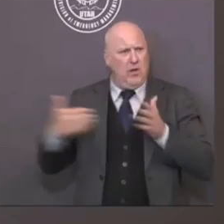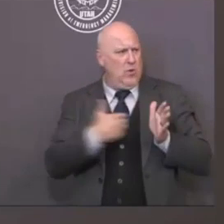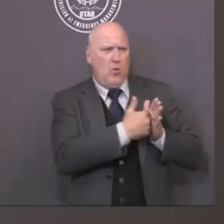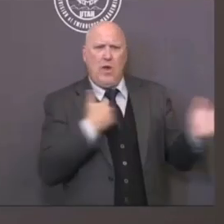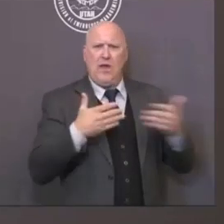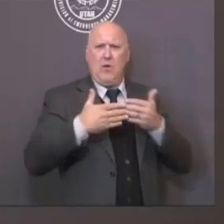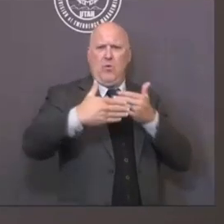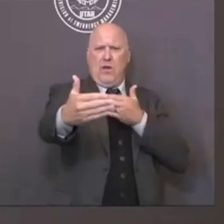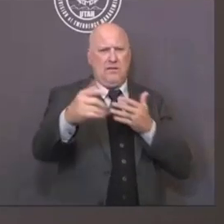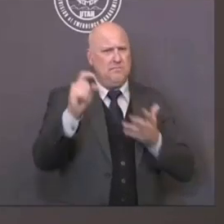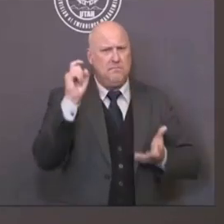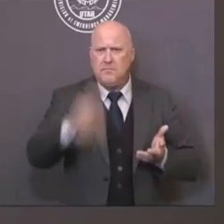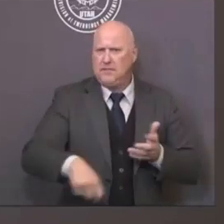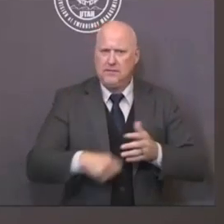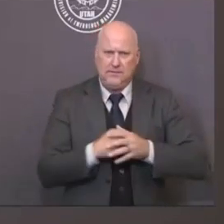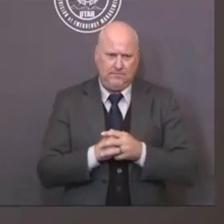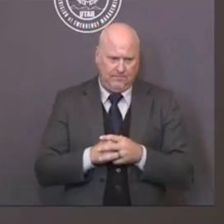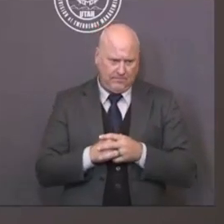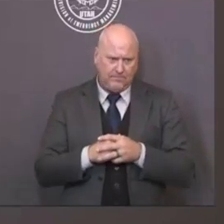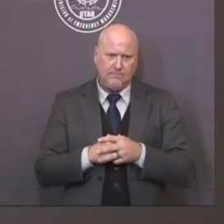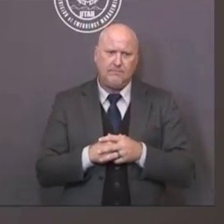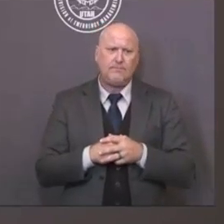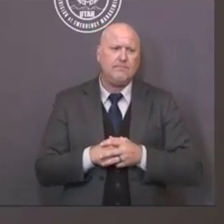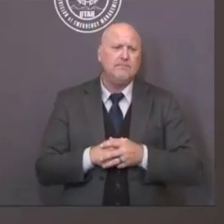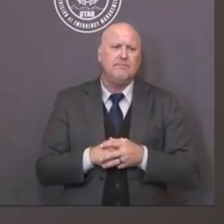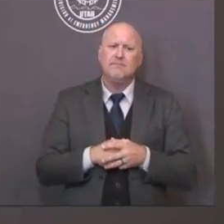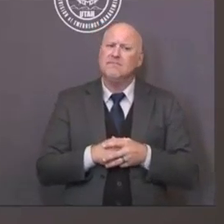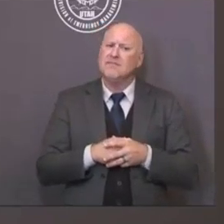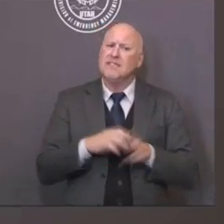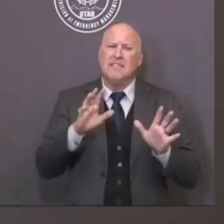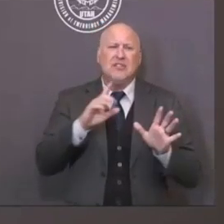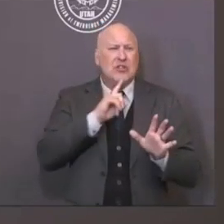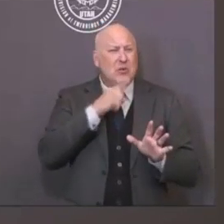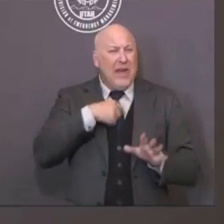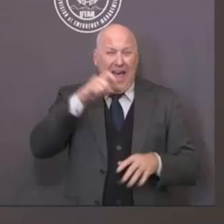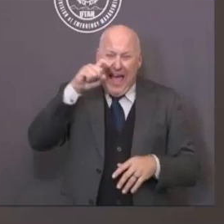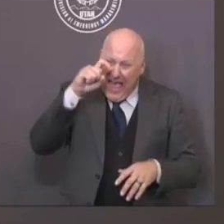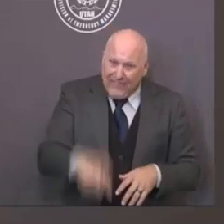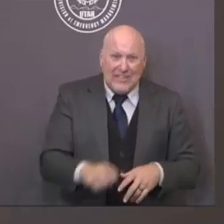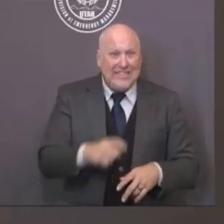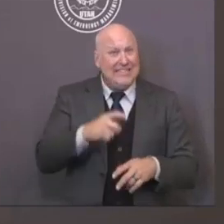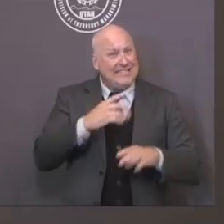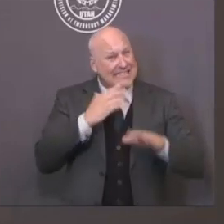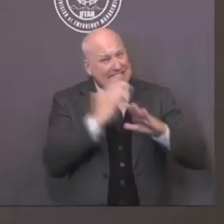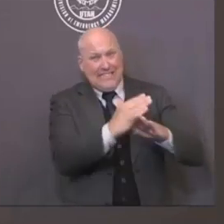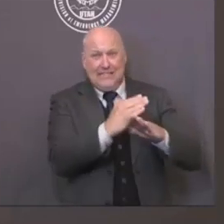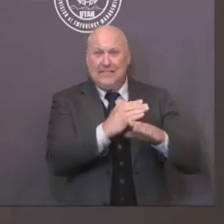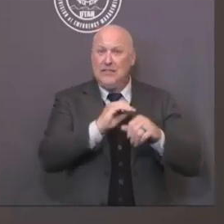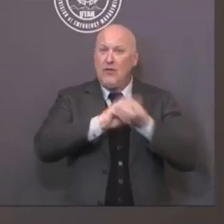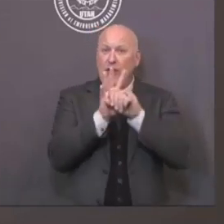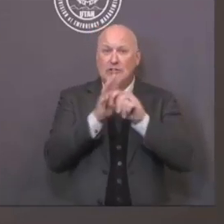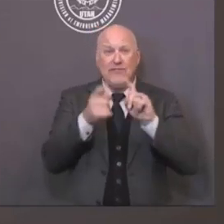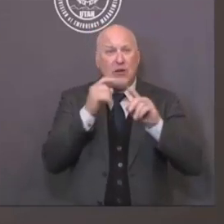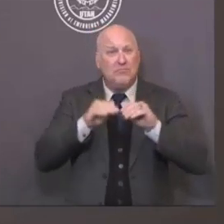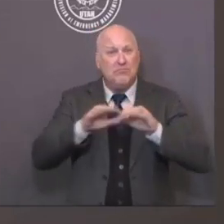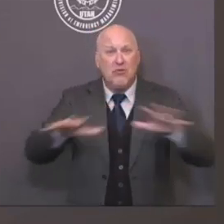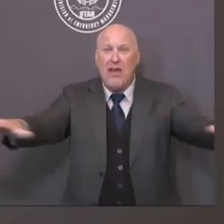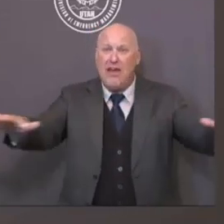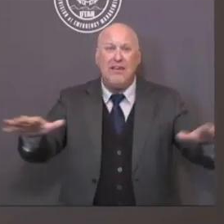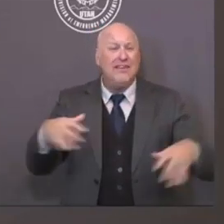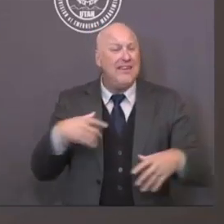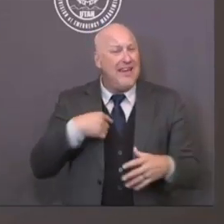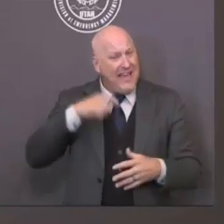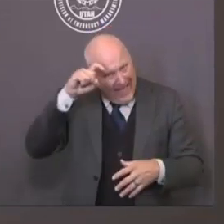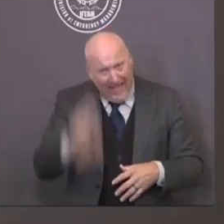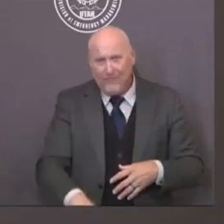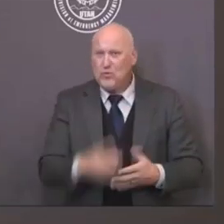others getting sick, spread the coronavirus, and it's going to save some people's lives. So, again,